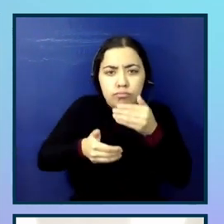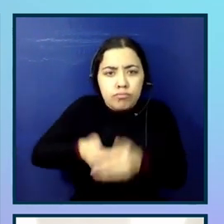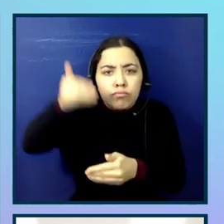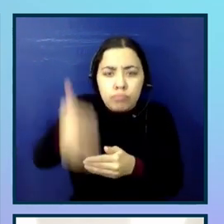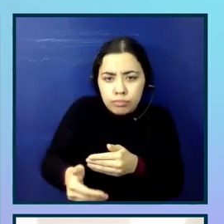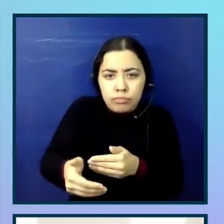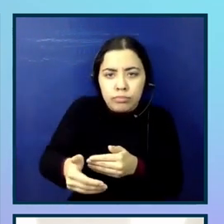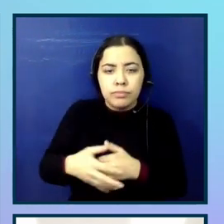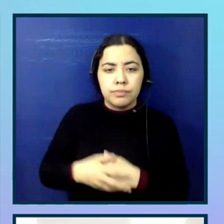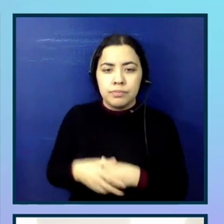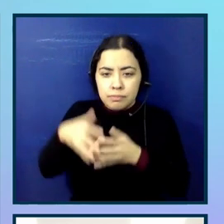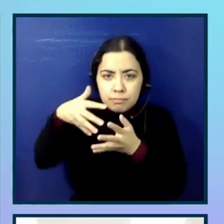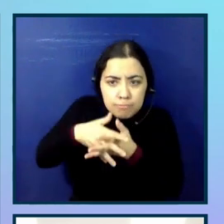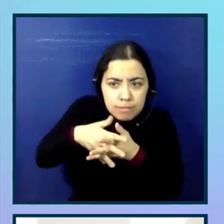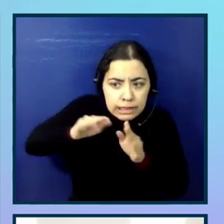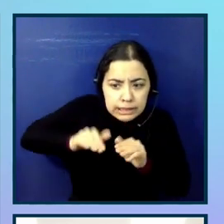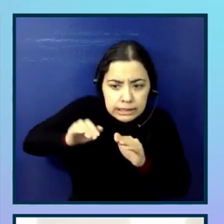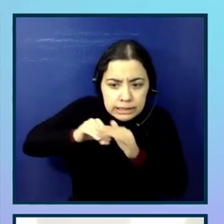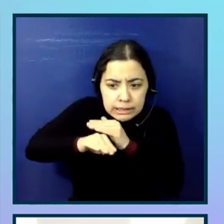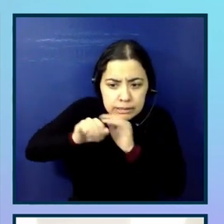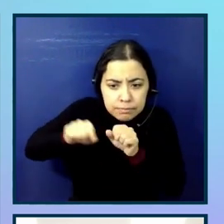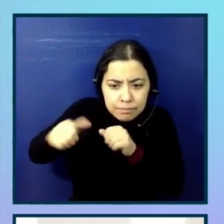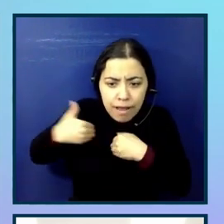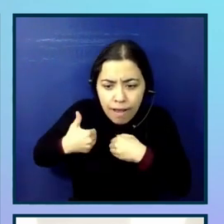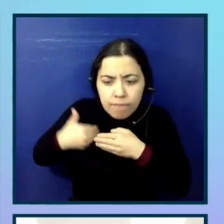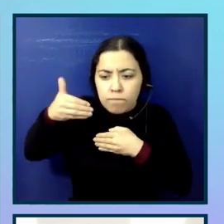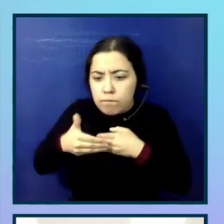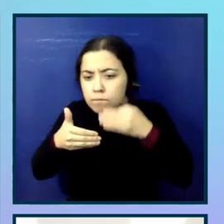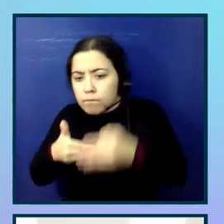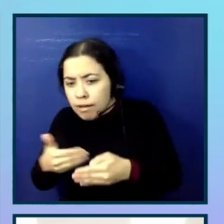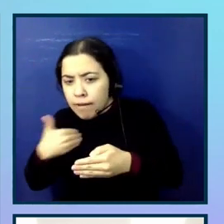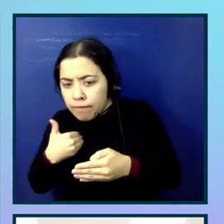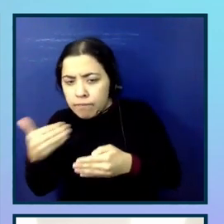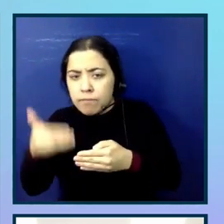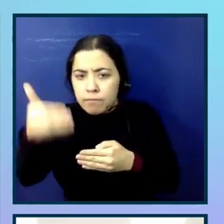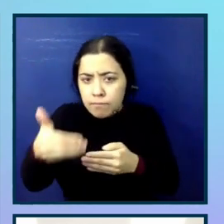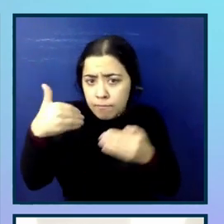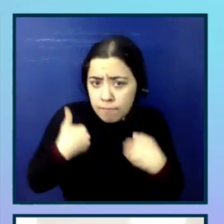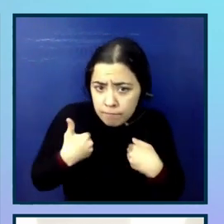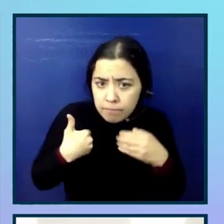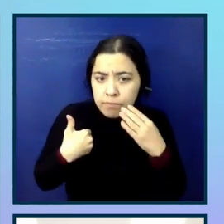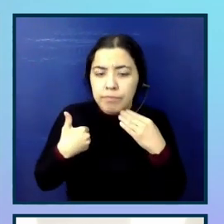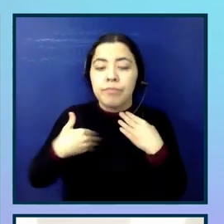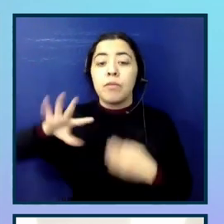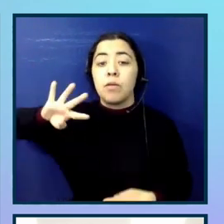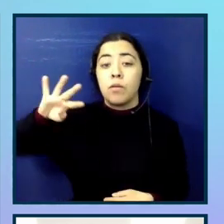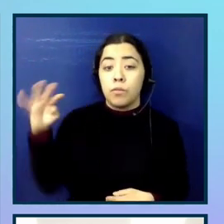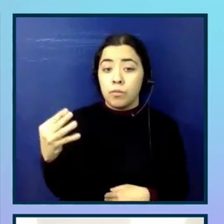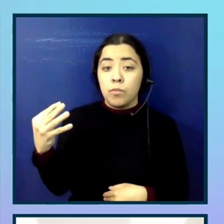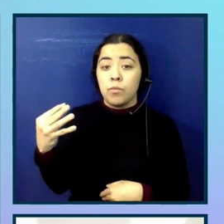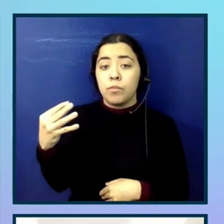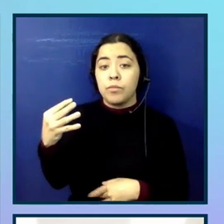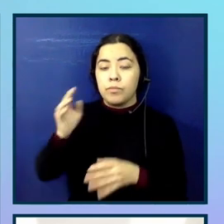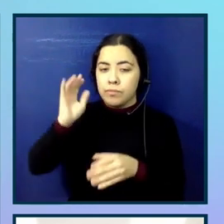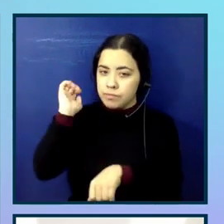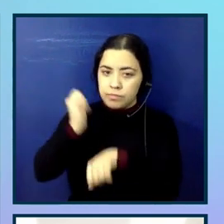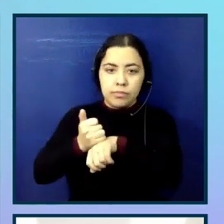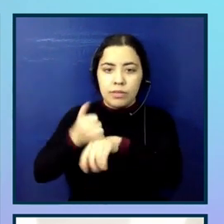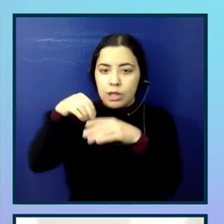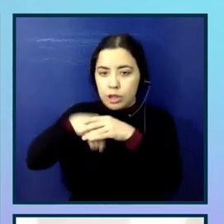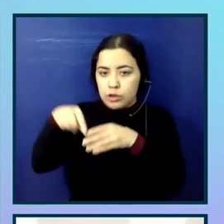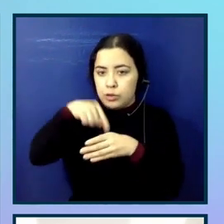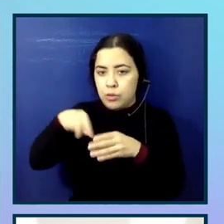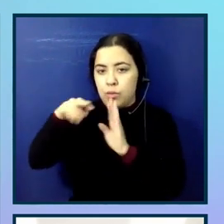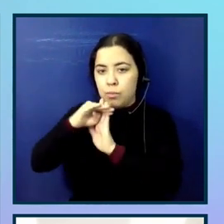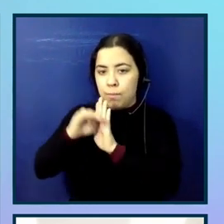And step four, establish internal policies and processes to ensure the accessibility of all your content. And that's everything from